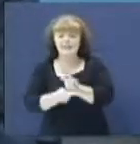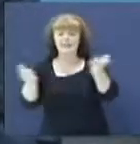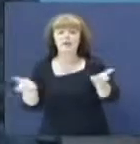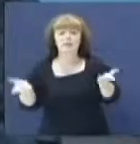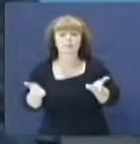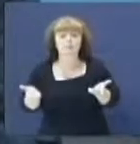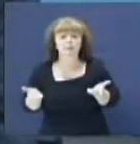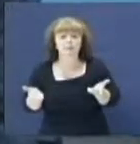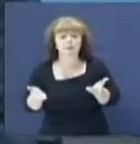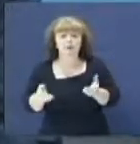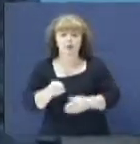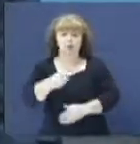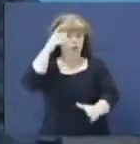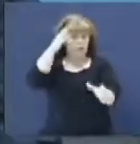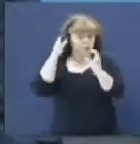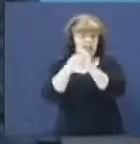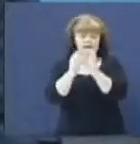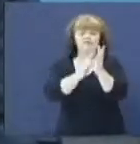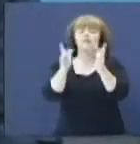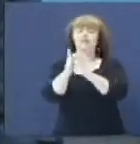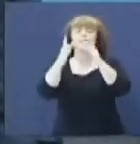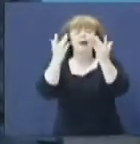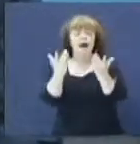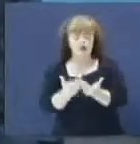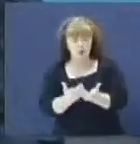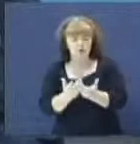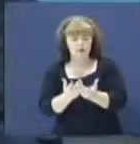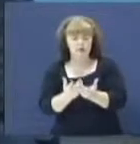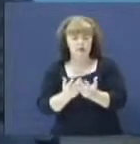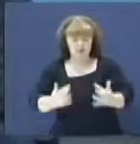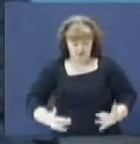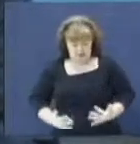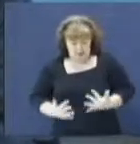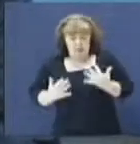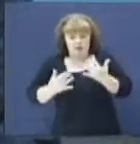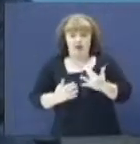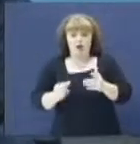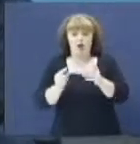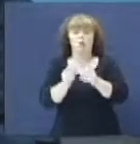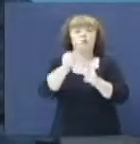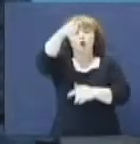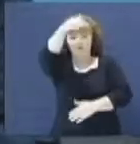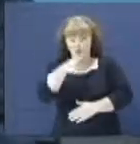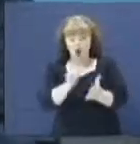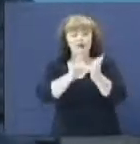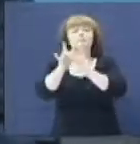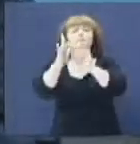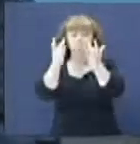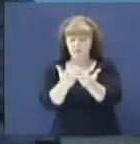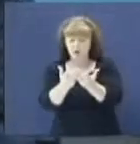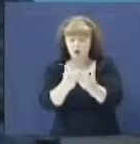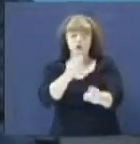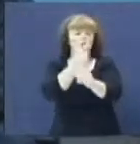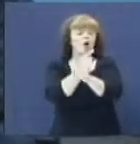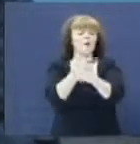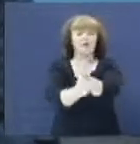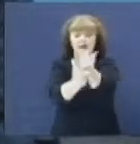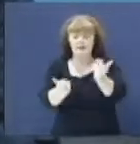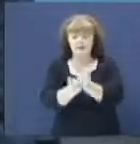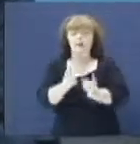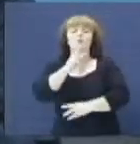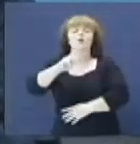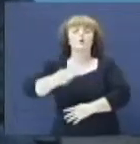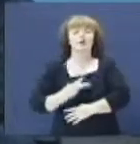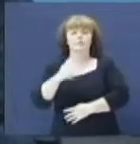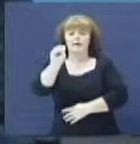You still believe the Bible's the inerrant word of God, you're in the right place. And we want to welcome the South Wild